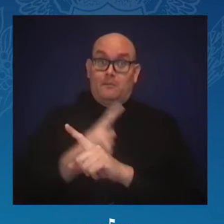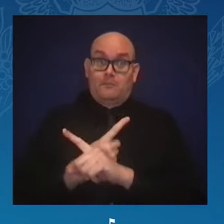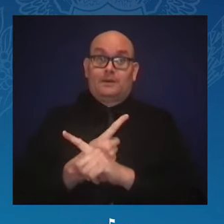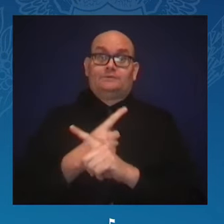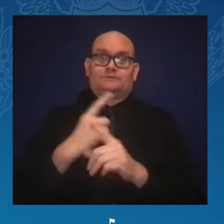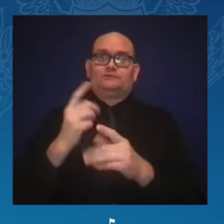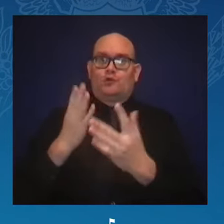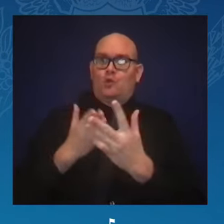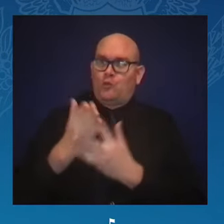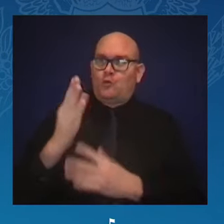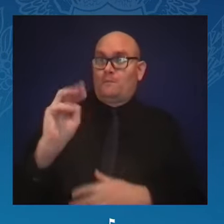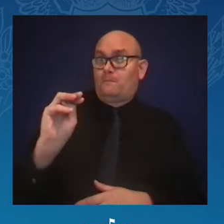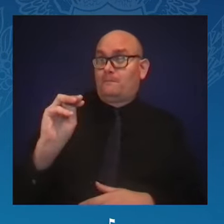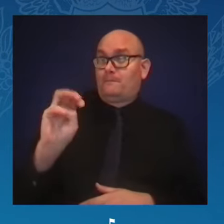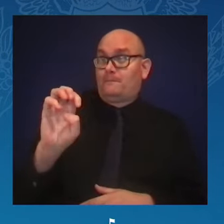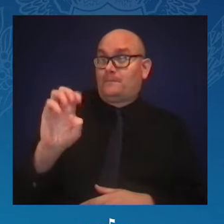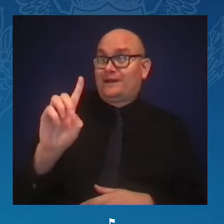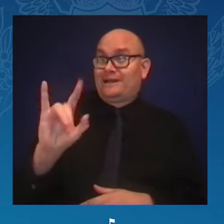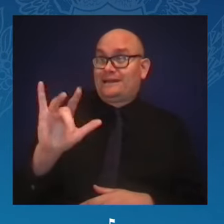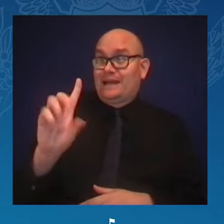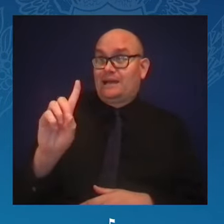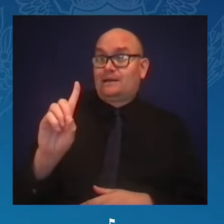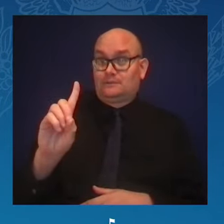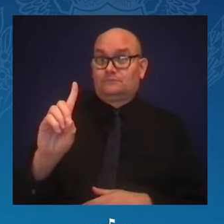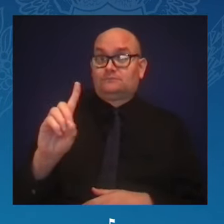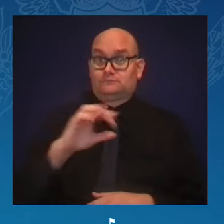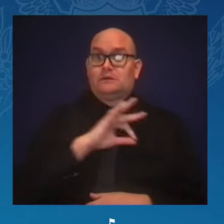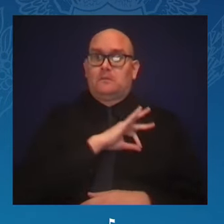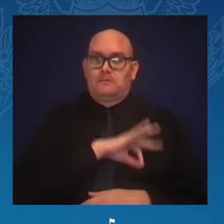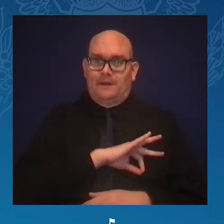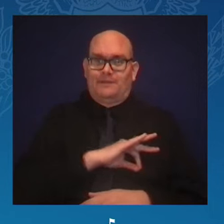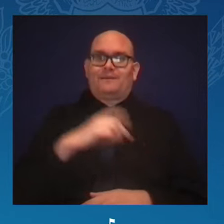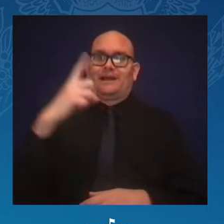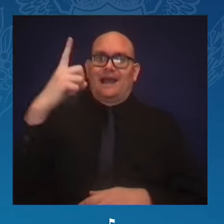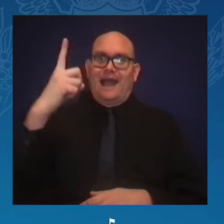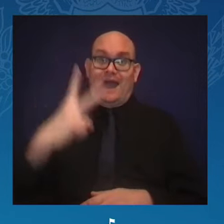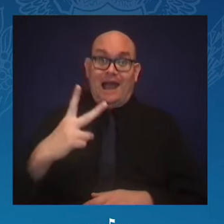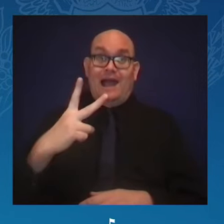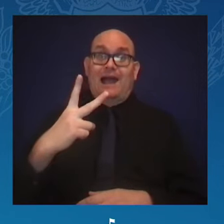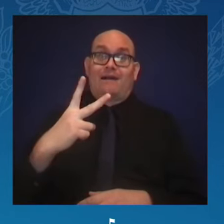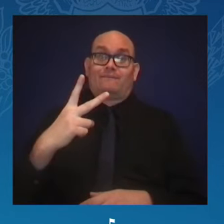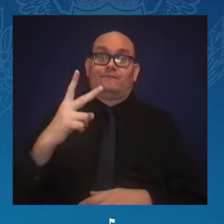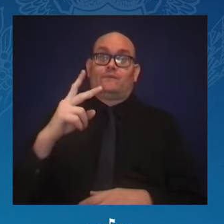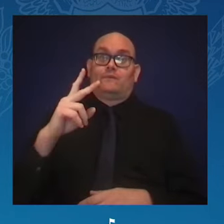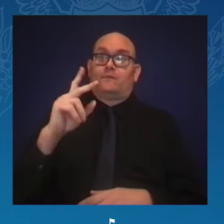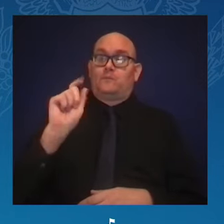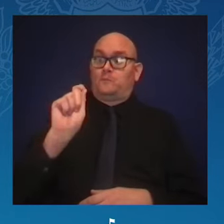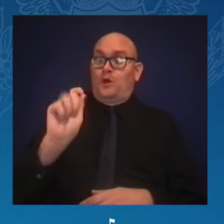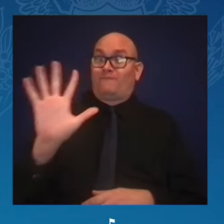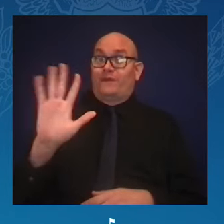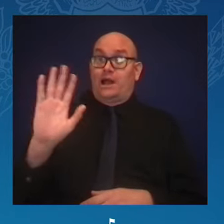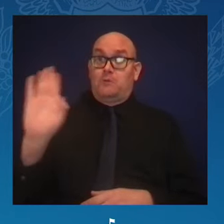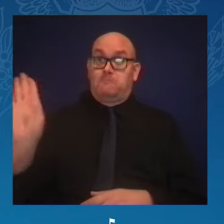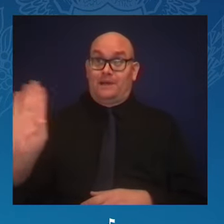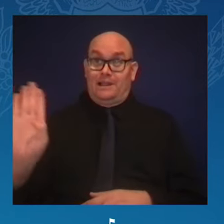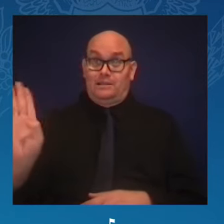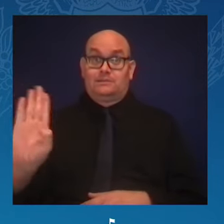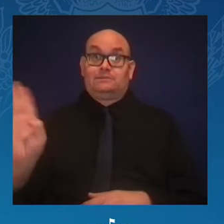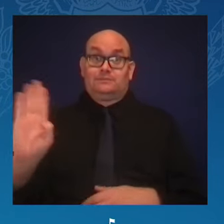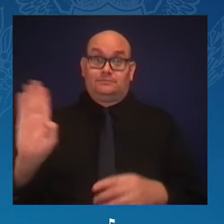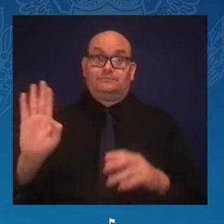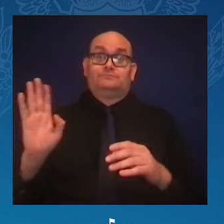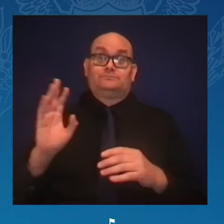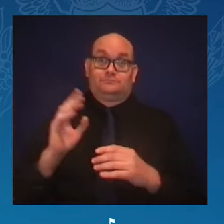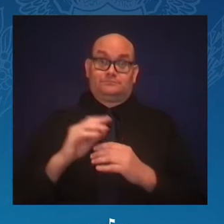To the benefit of a half million more women in America. For far too long, our justice